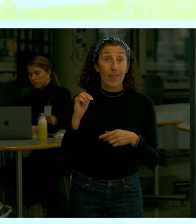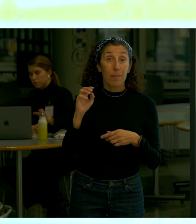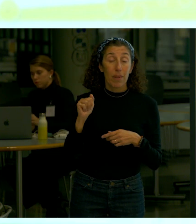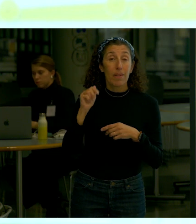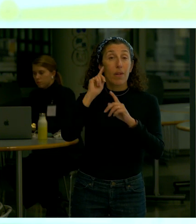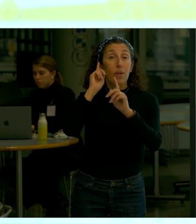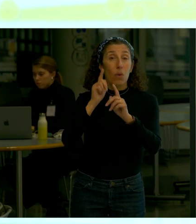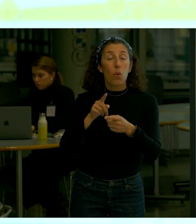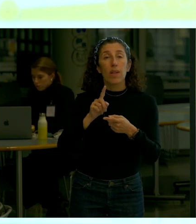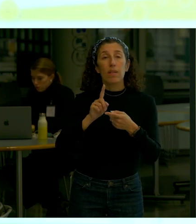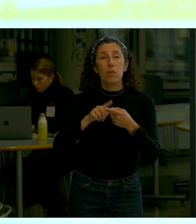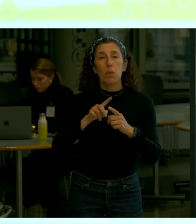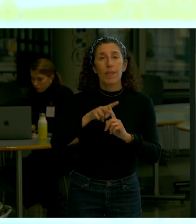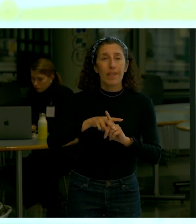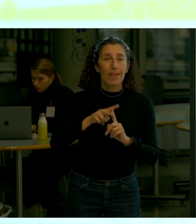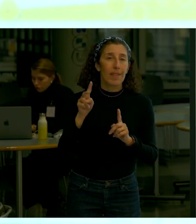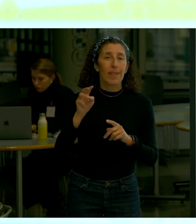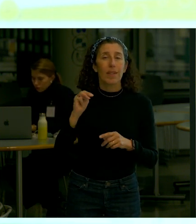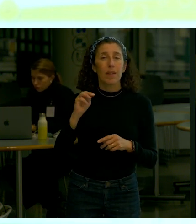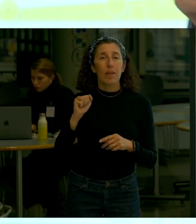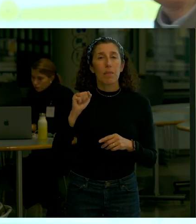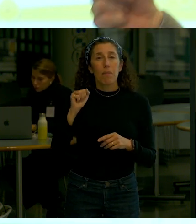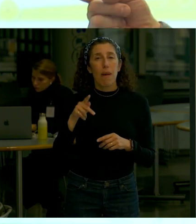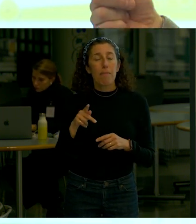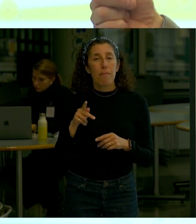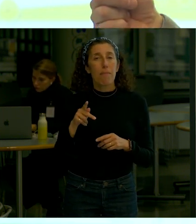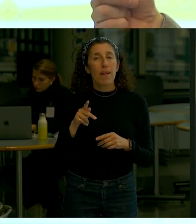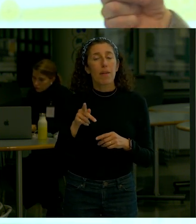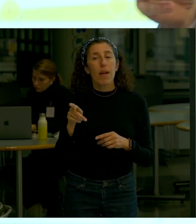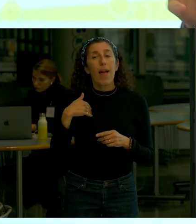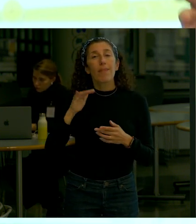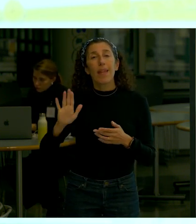the CLOMER stands for conditional letter of map revision